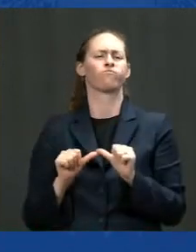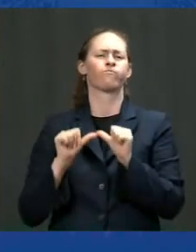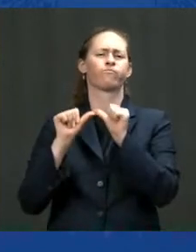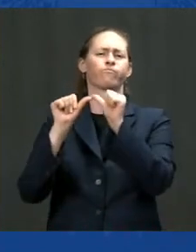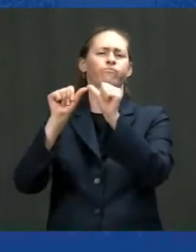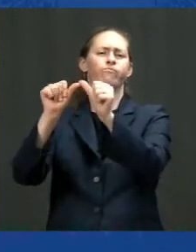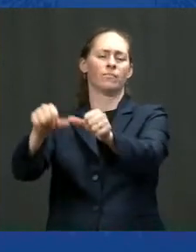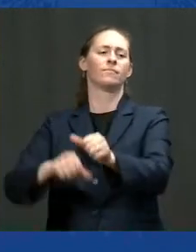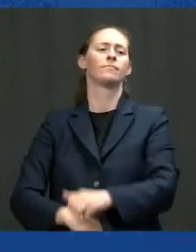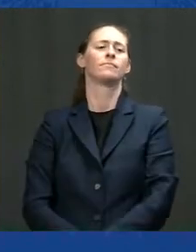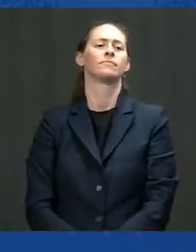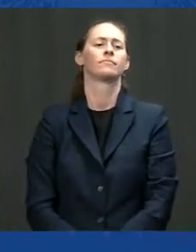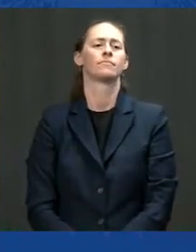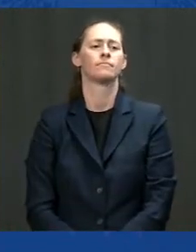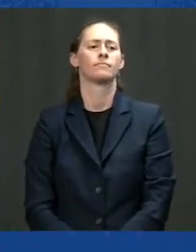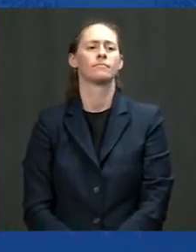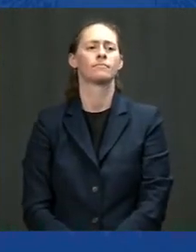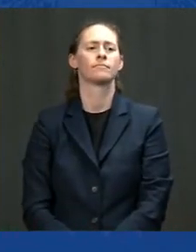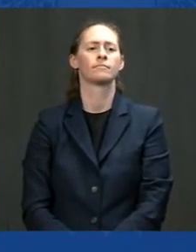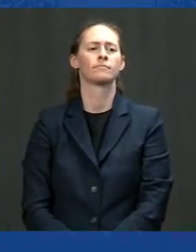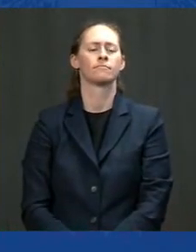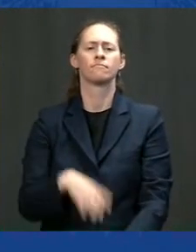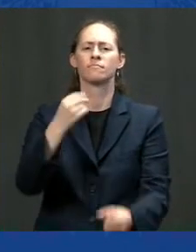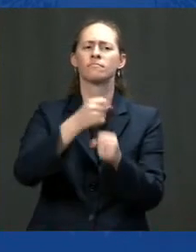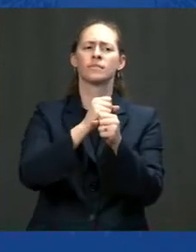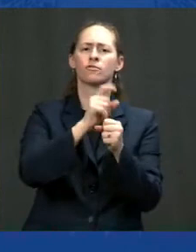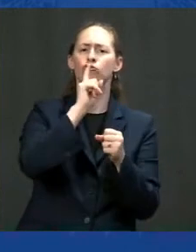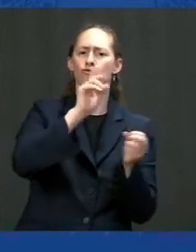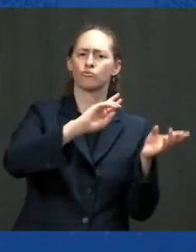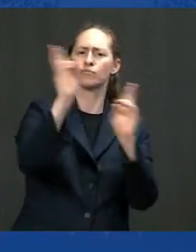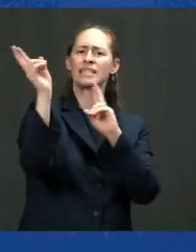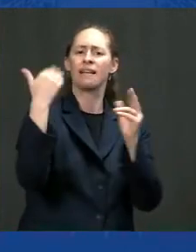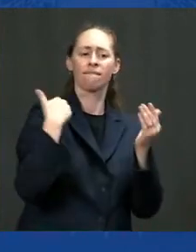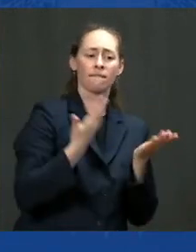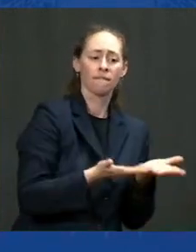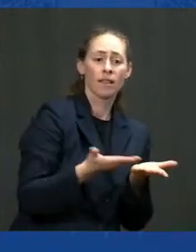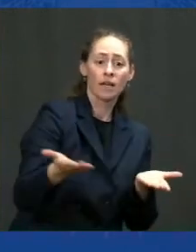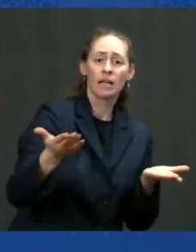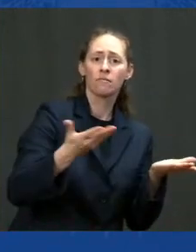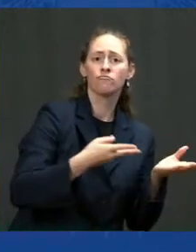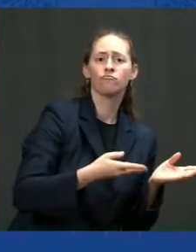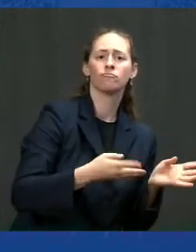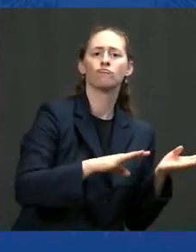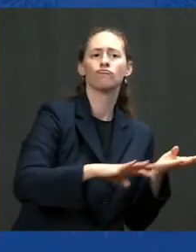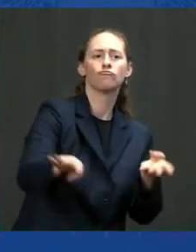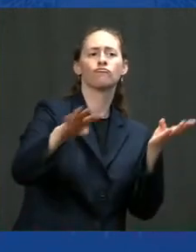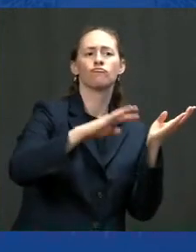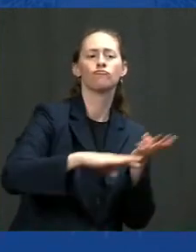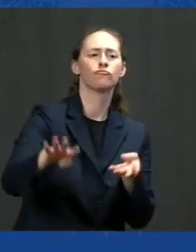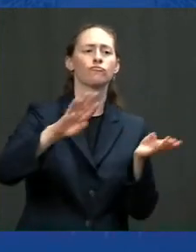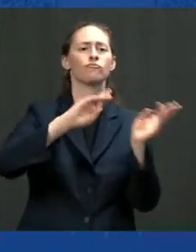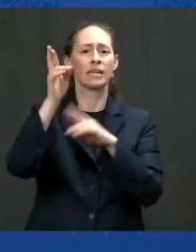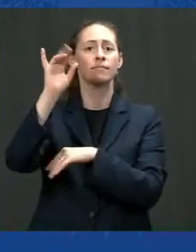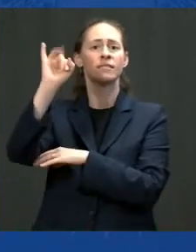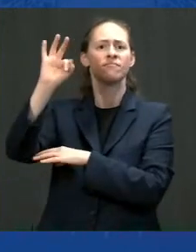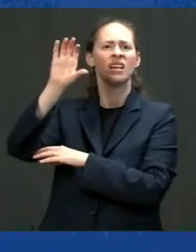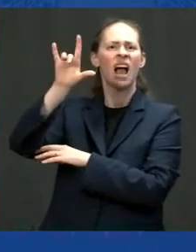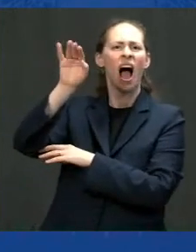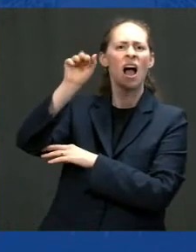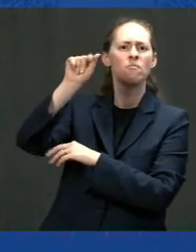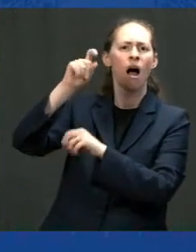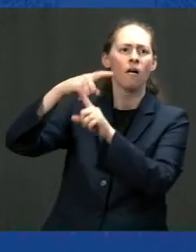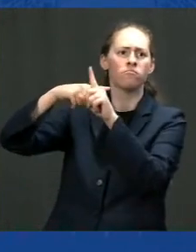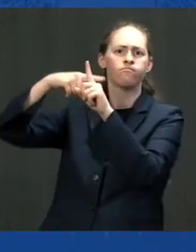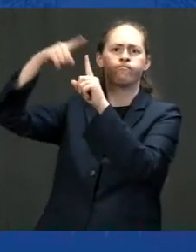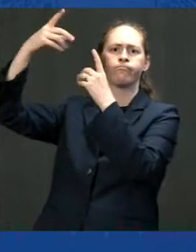and confront the climate crisis, which is all about jobs. I can sum it up in two words.